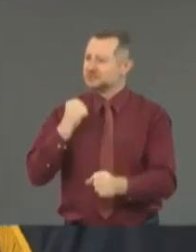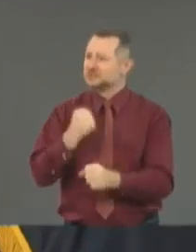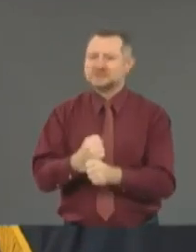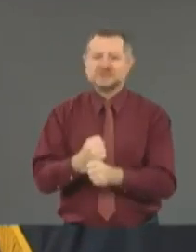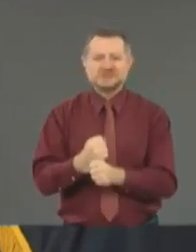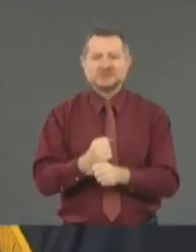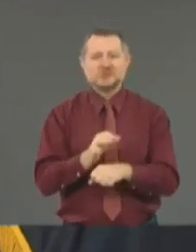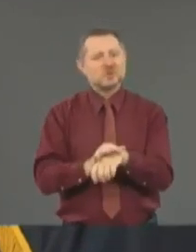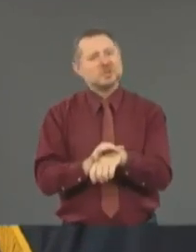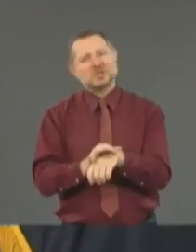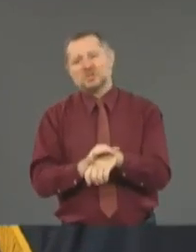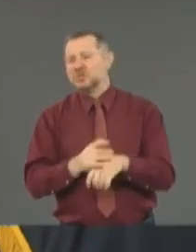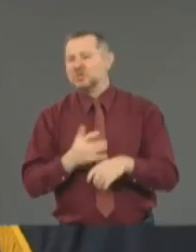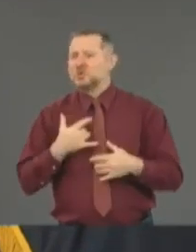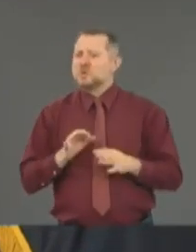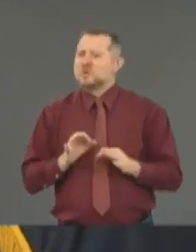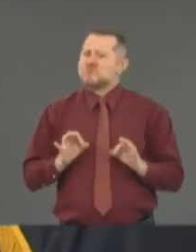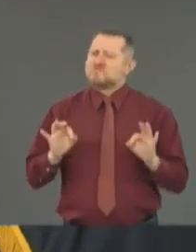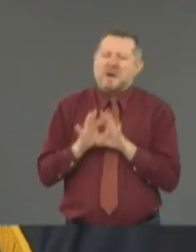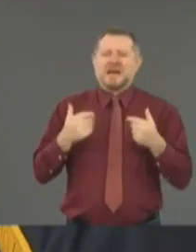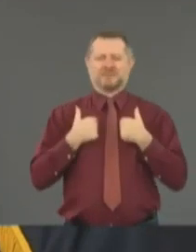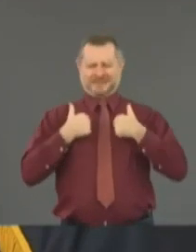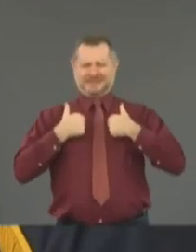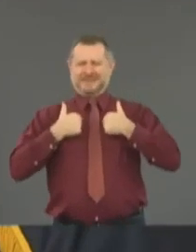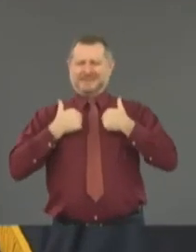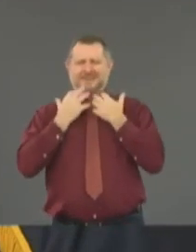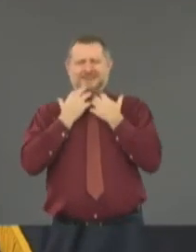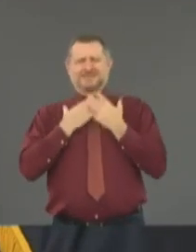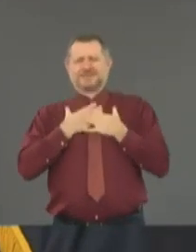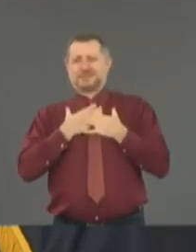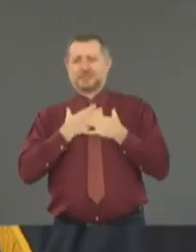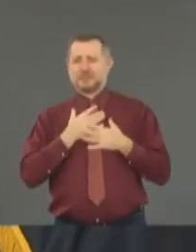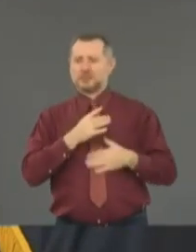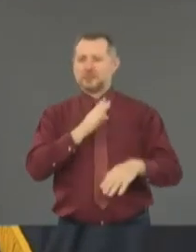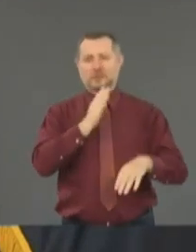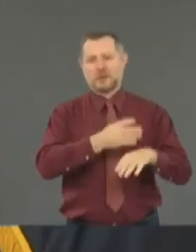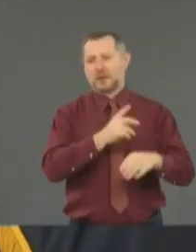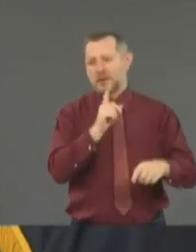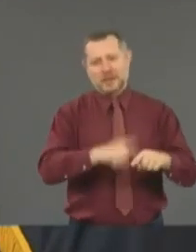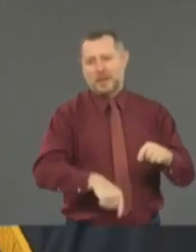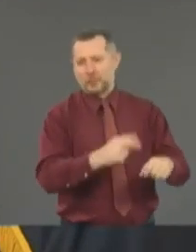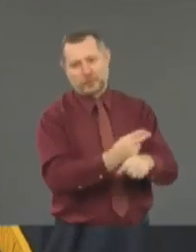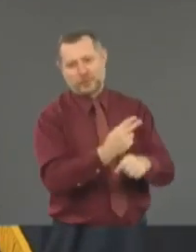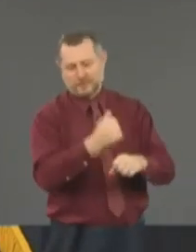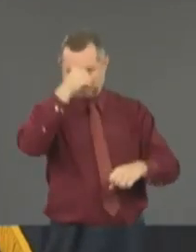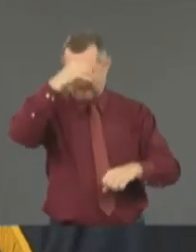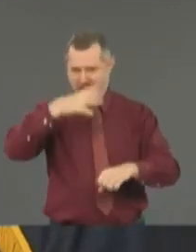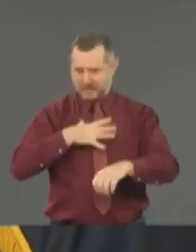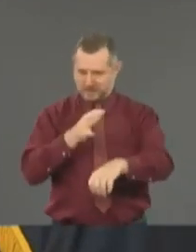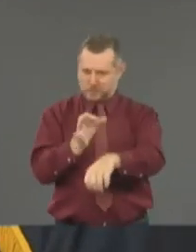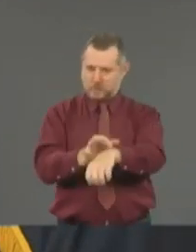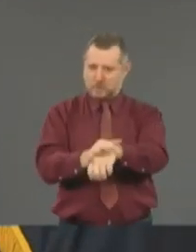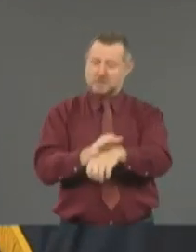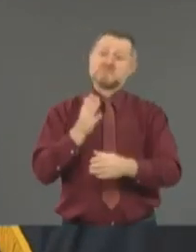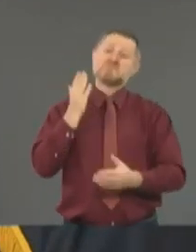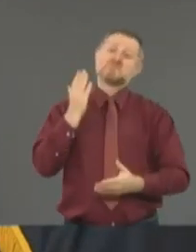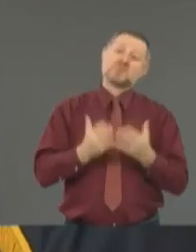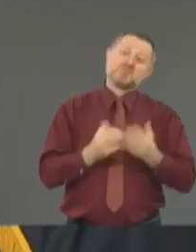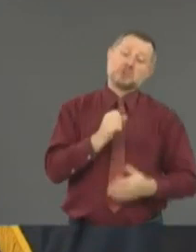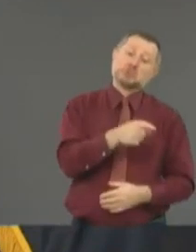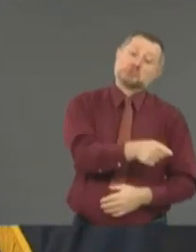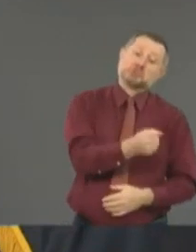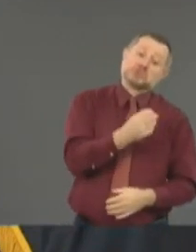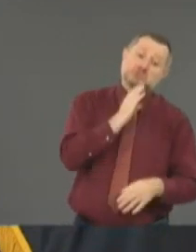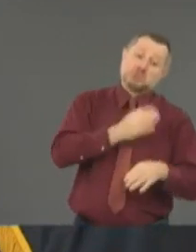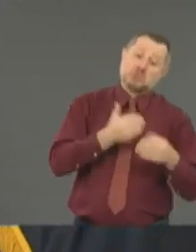something to me. So she won't be able to wear it because it's a man's watch. Maybe she can. But it means